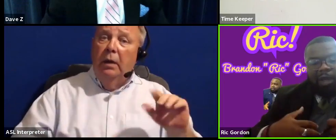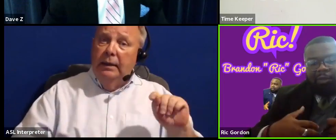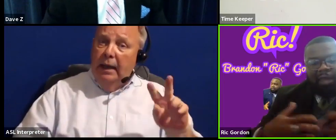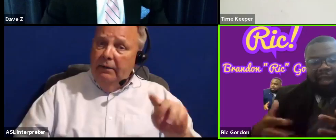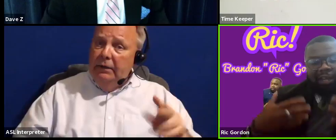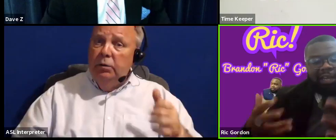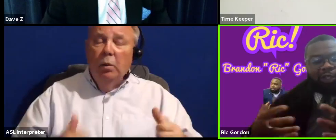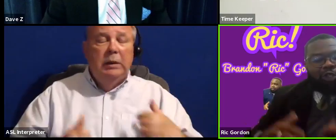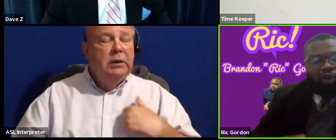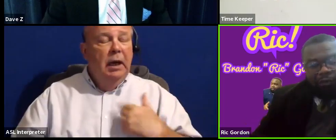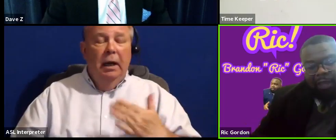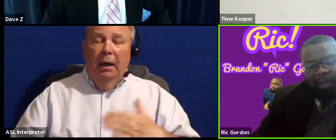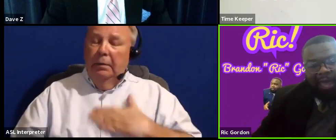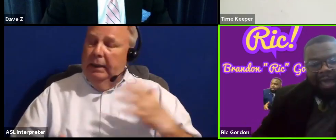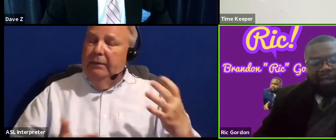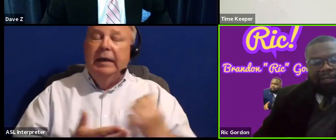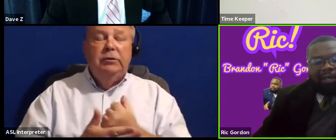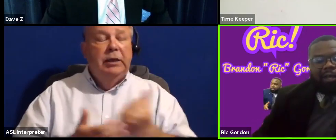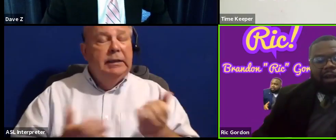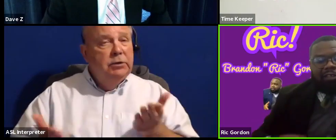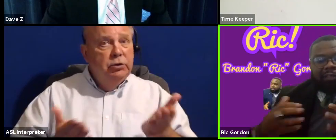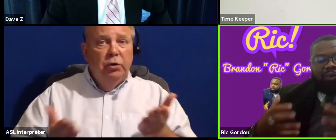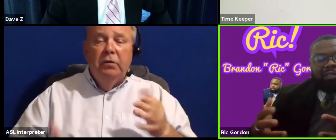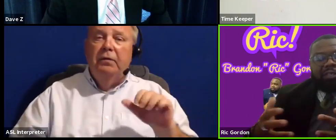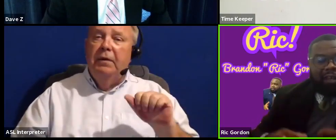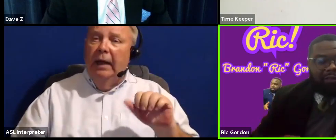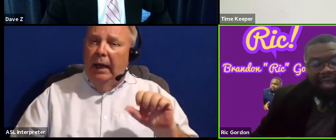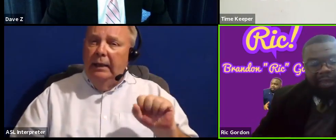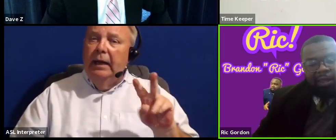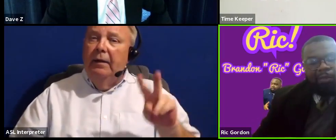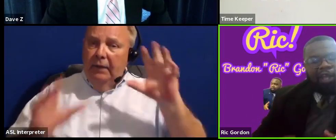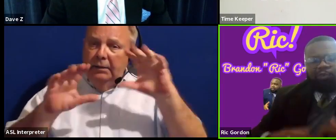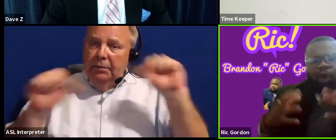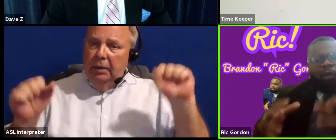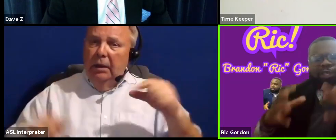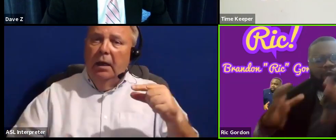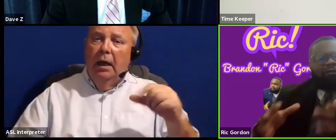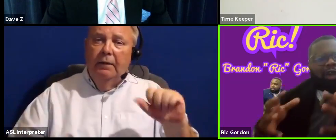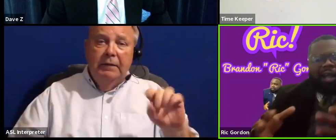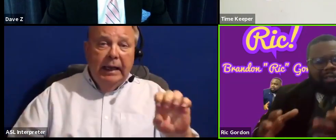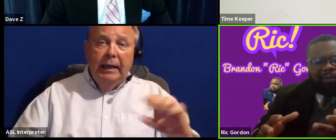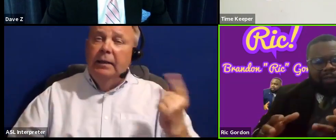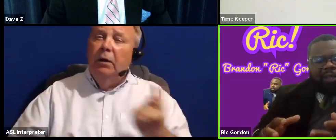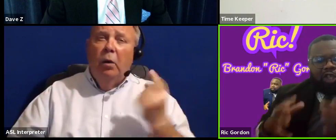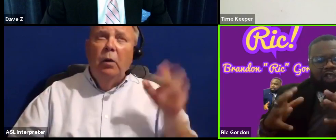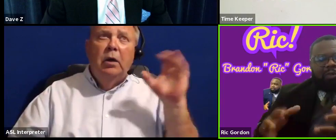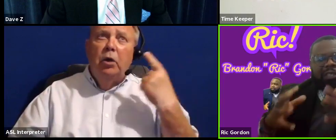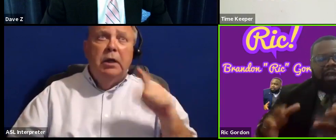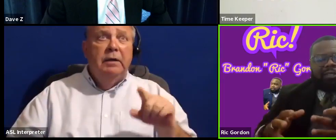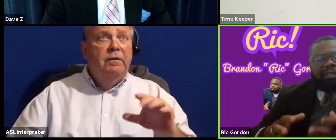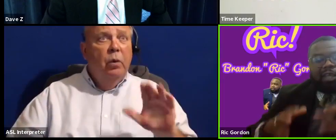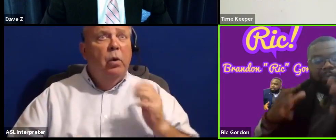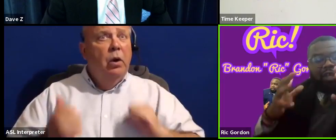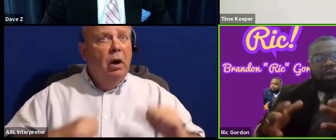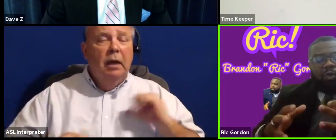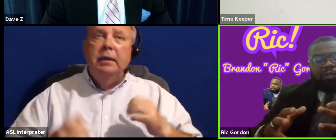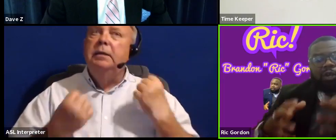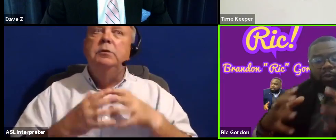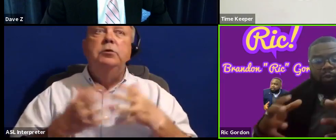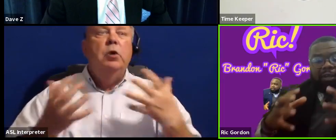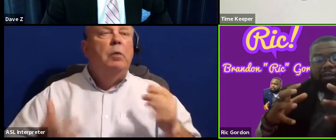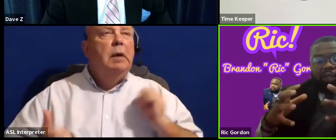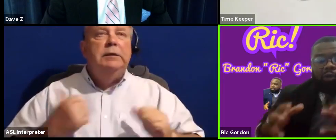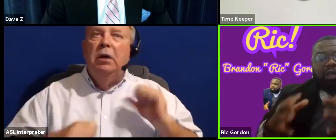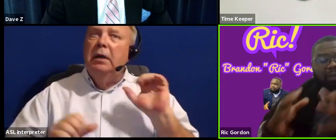which I'm so, I'm glad I had a chance to serve as the vice president of GATE because we're always serving for content. There's so much content that can be